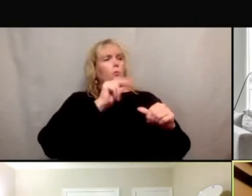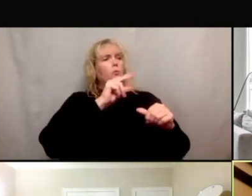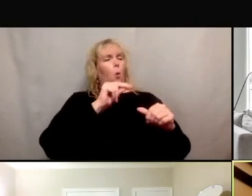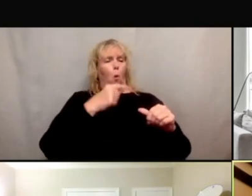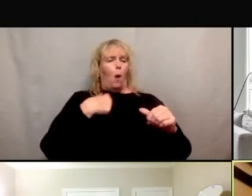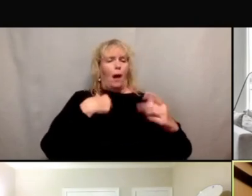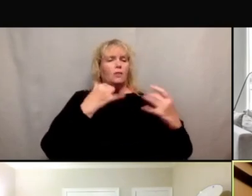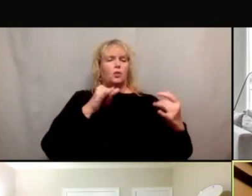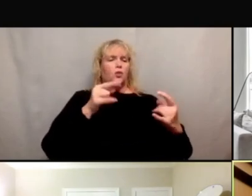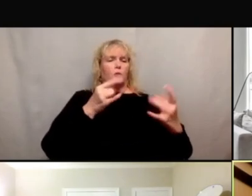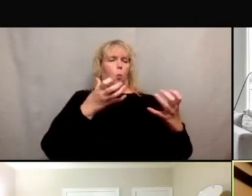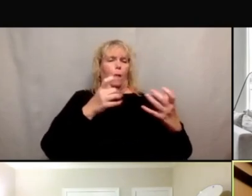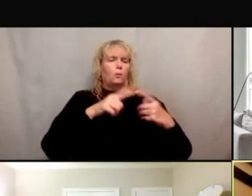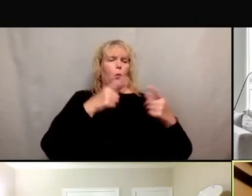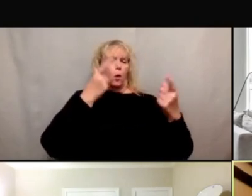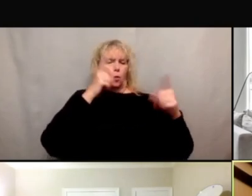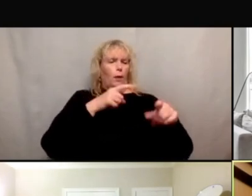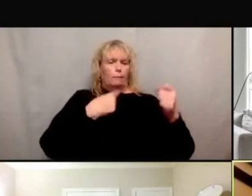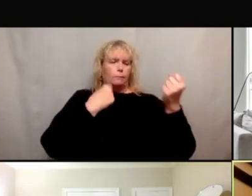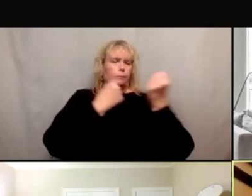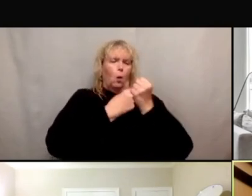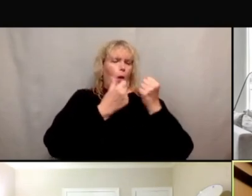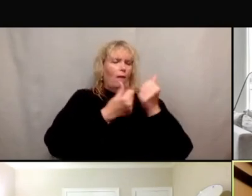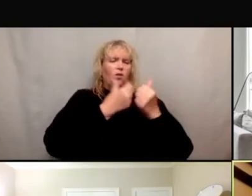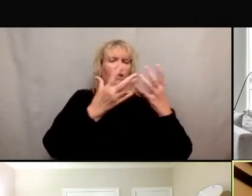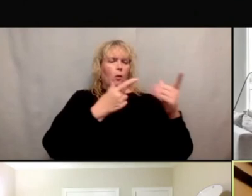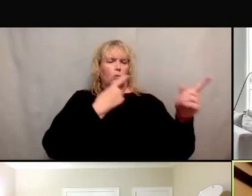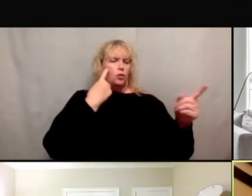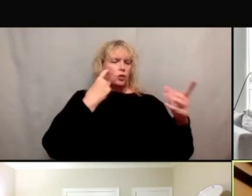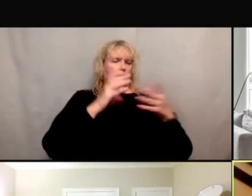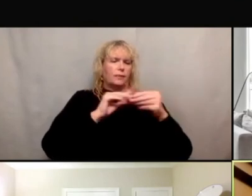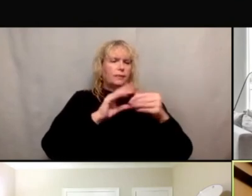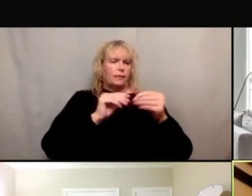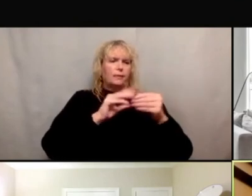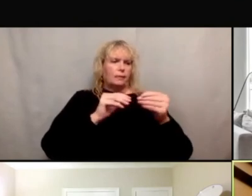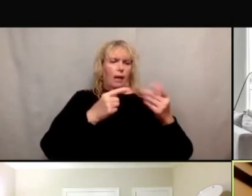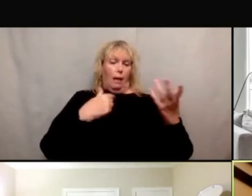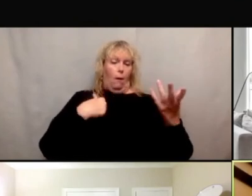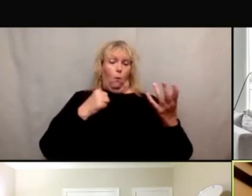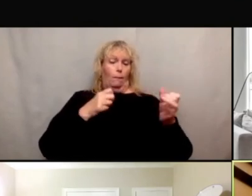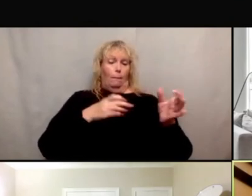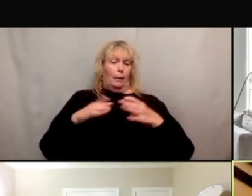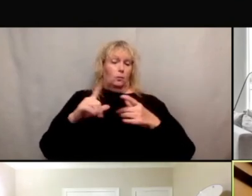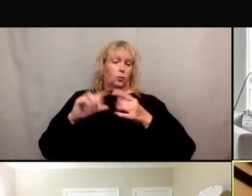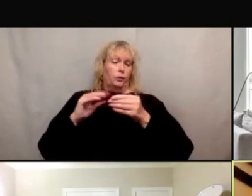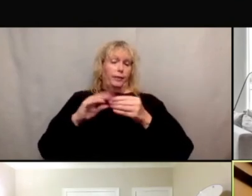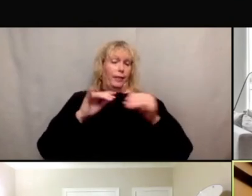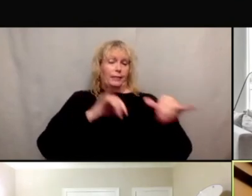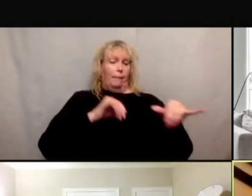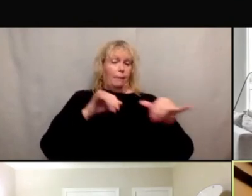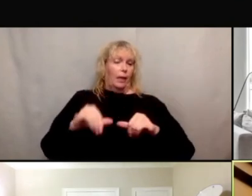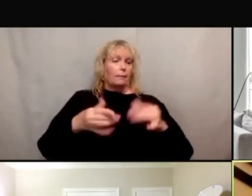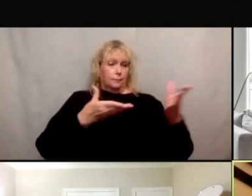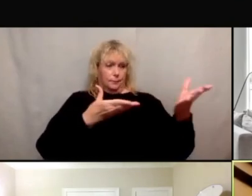everything you just stated. I mean, I was going to say the same thing as well, too. But thank you, Sylvia.